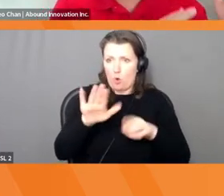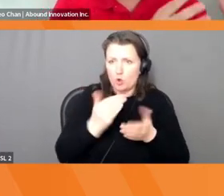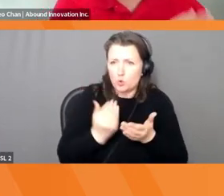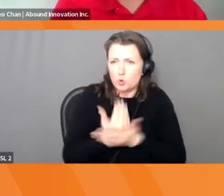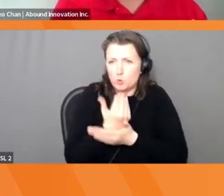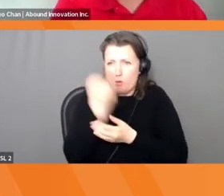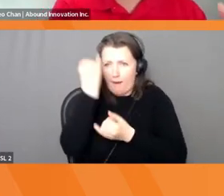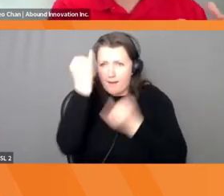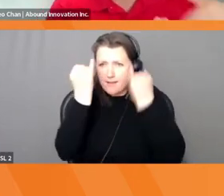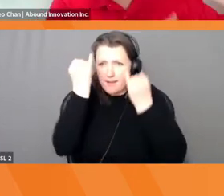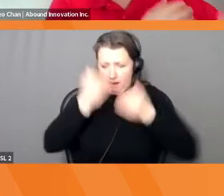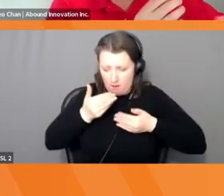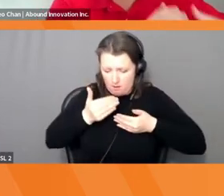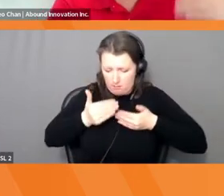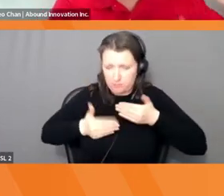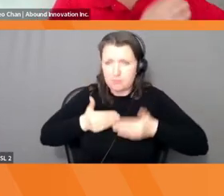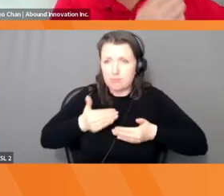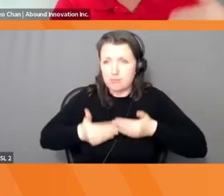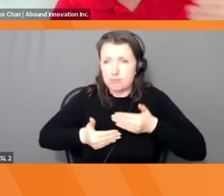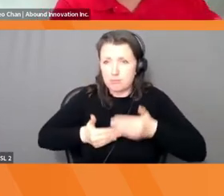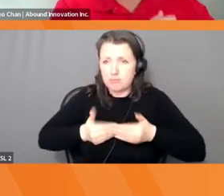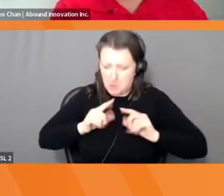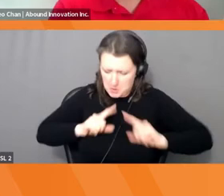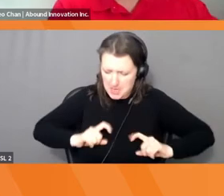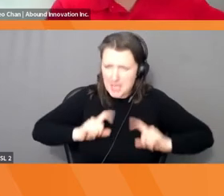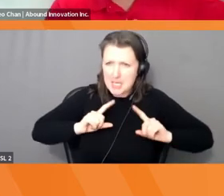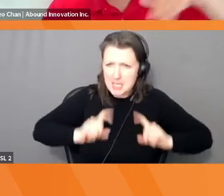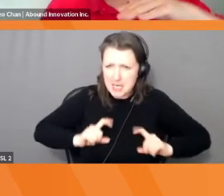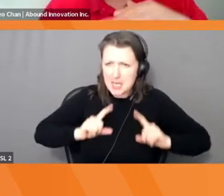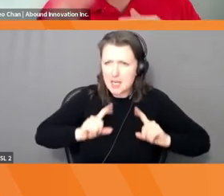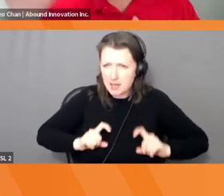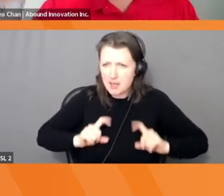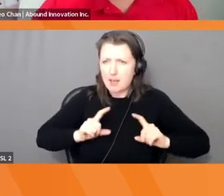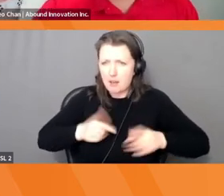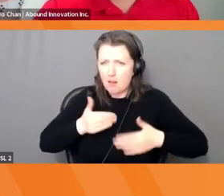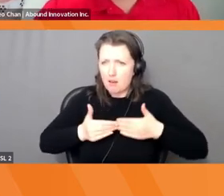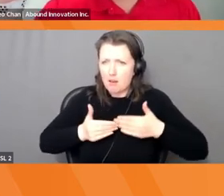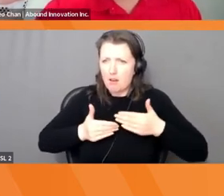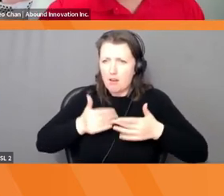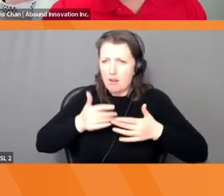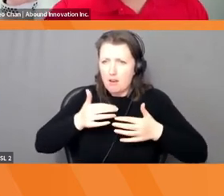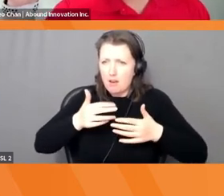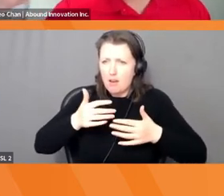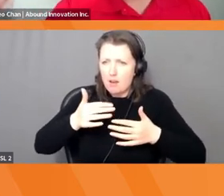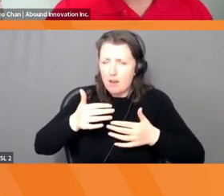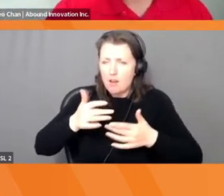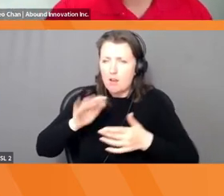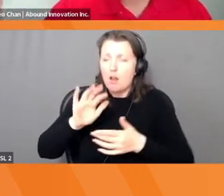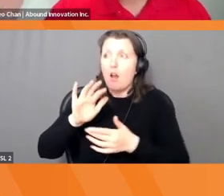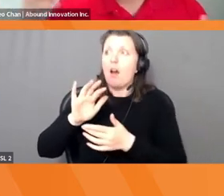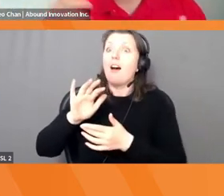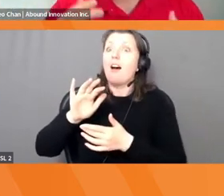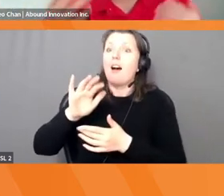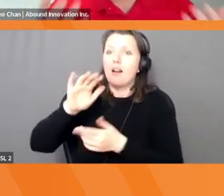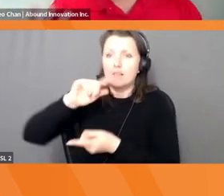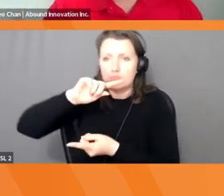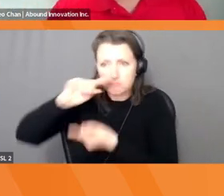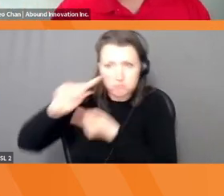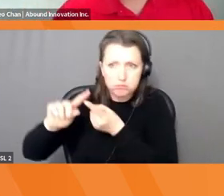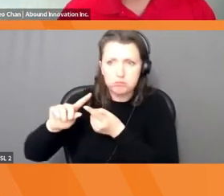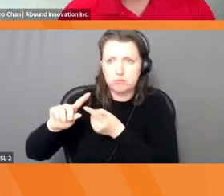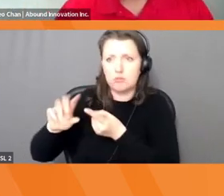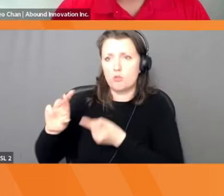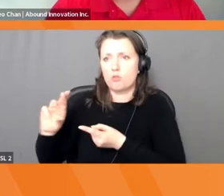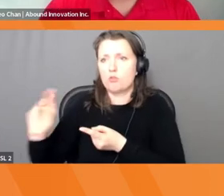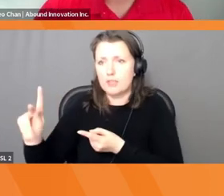because we're really trying to solve problems, and we're doing testing. So it's a systematic way to lower your risk as your investment goes up. And so that's why